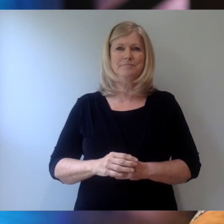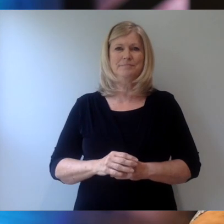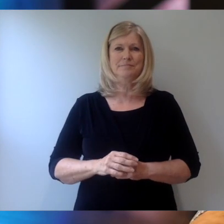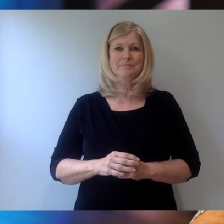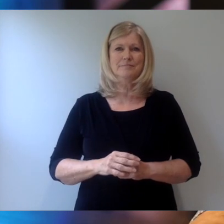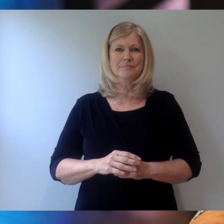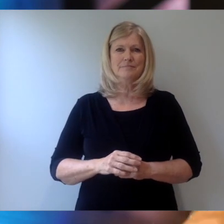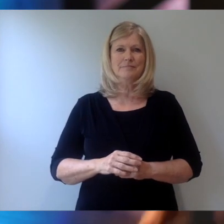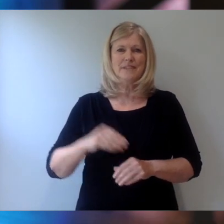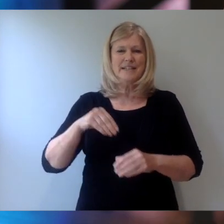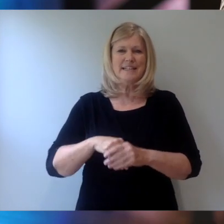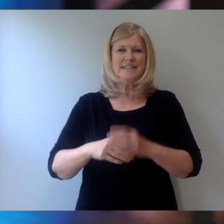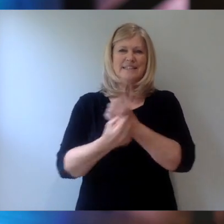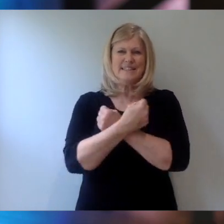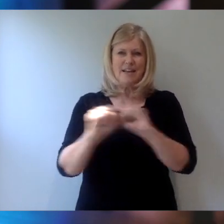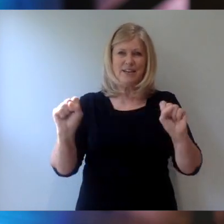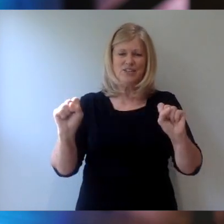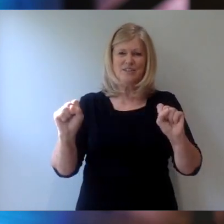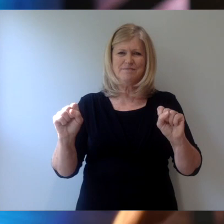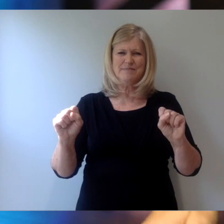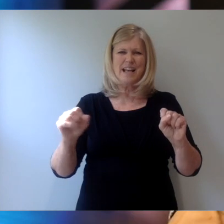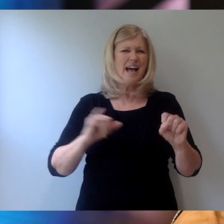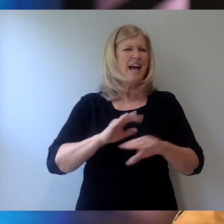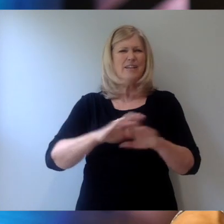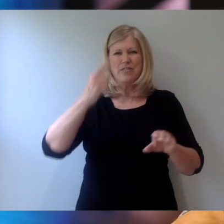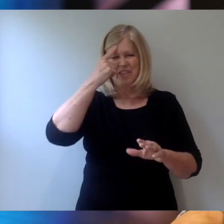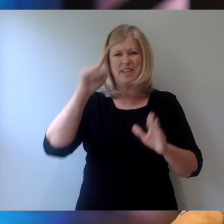into salvation. I don't think this is just for one person.